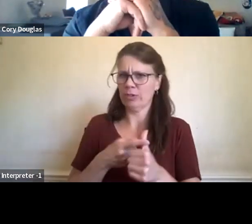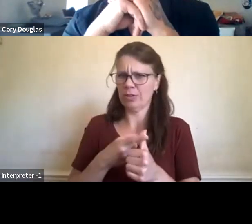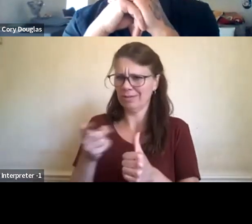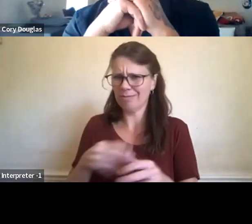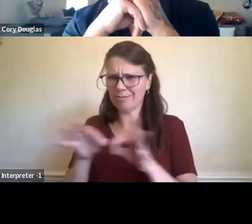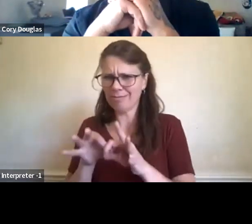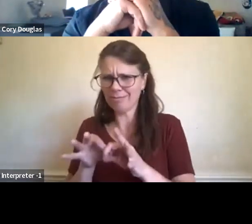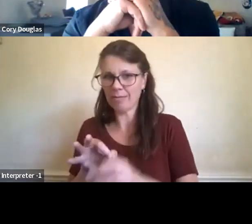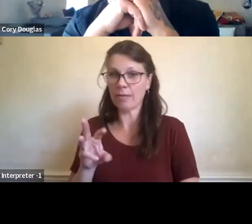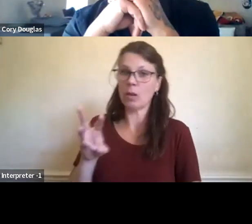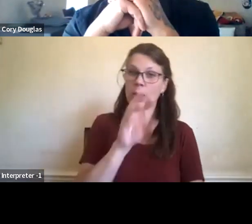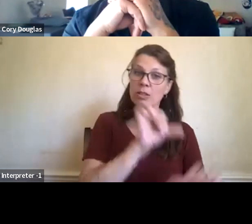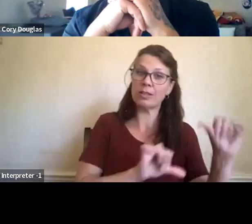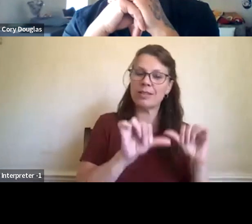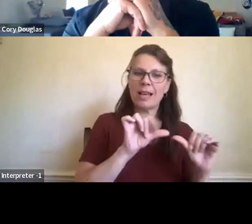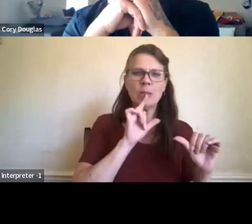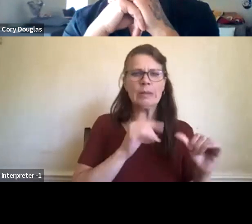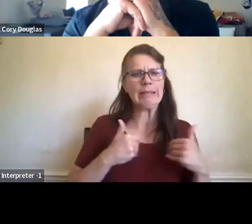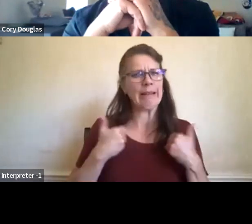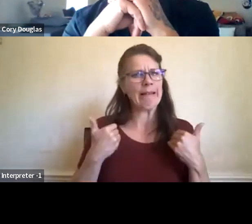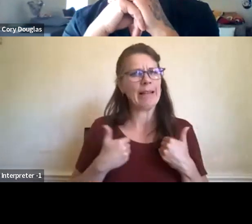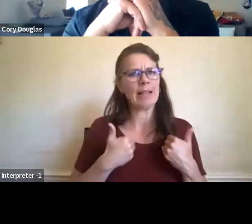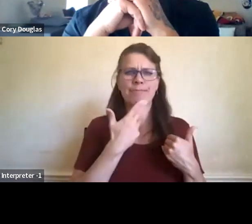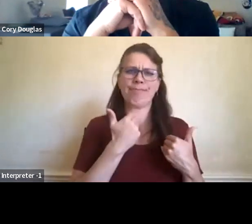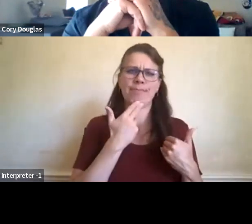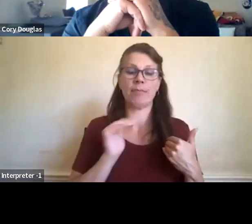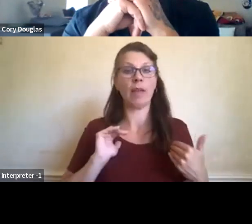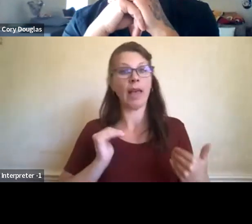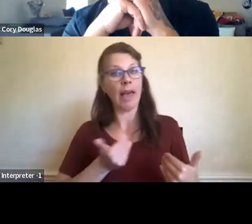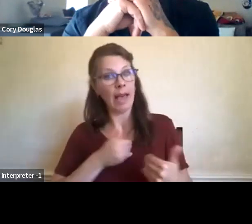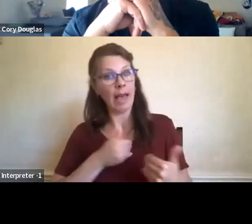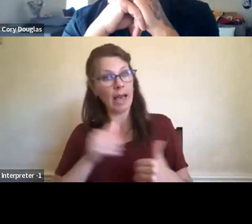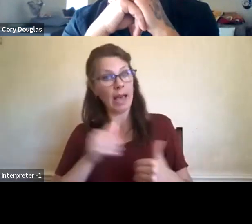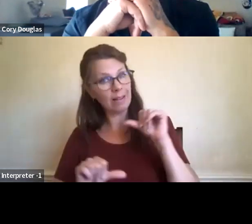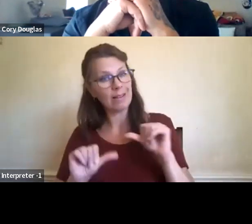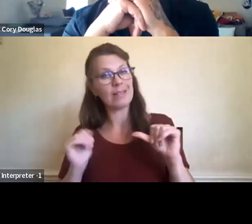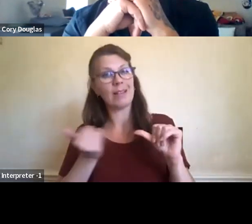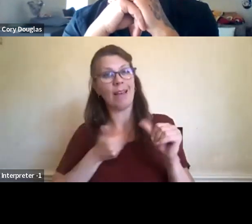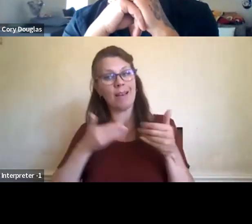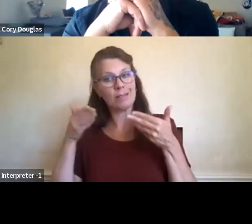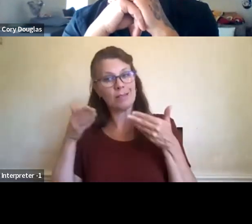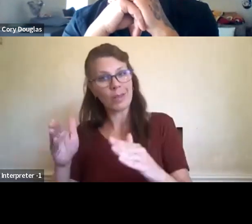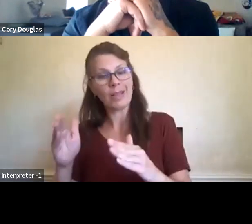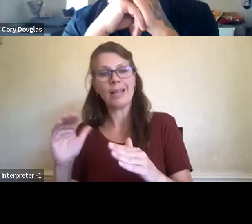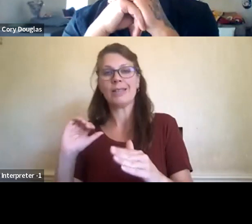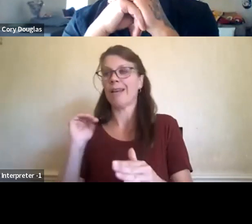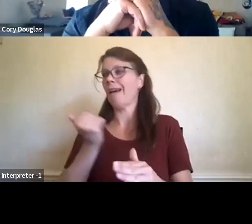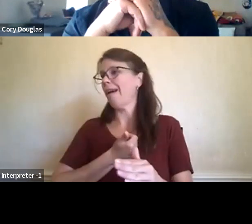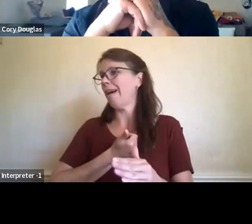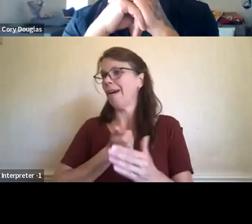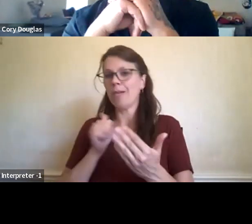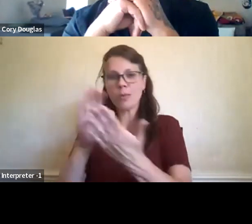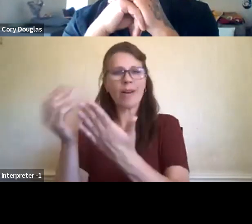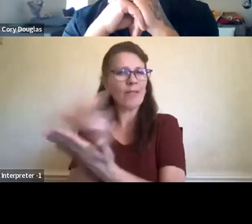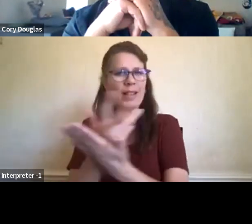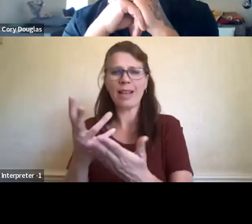less than a, you know, less than a thousand years old. Whereas our sciences, our technologies are millennia. You